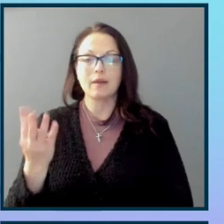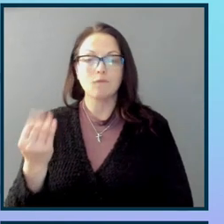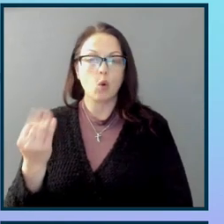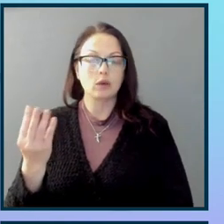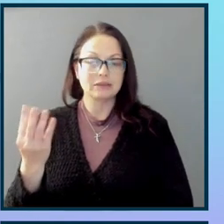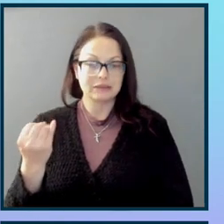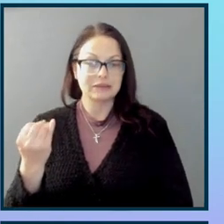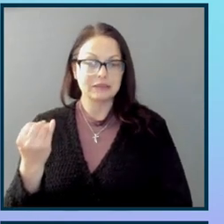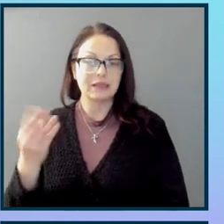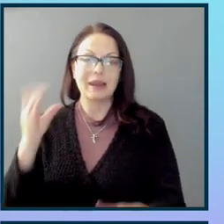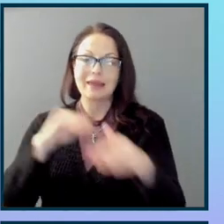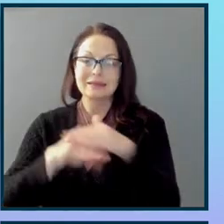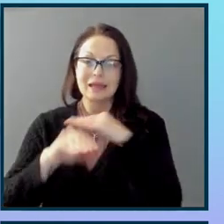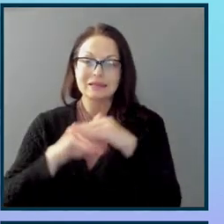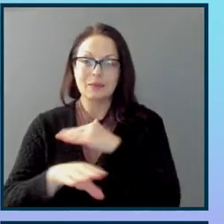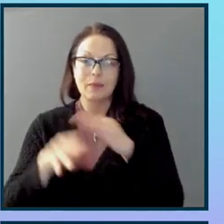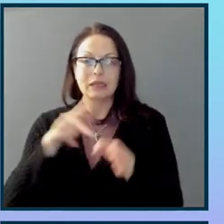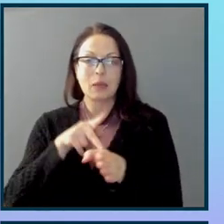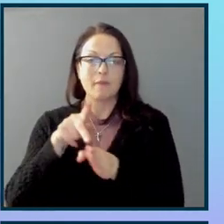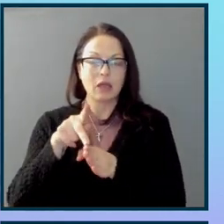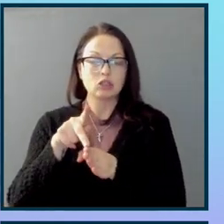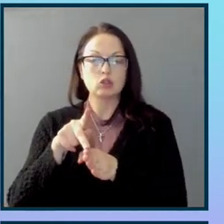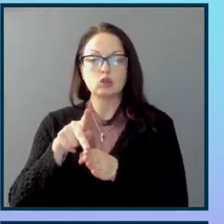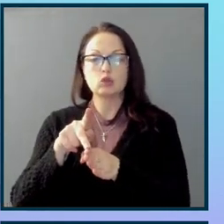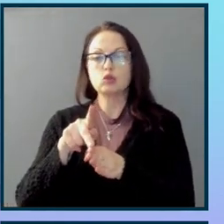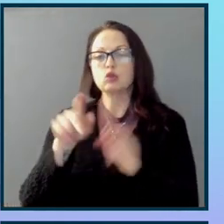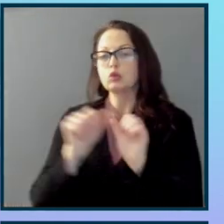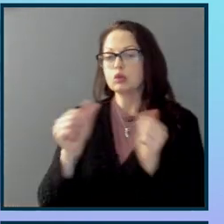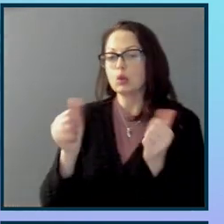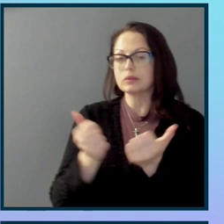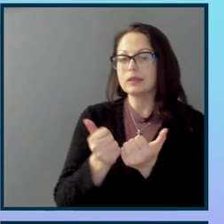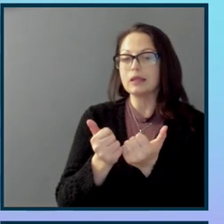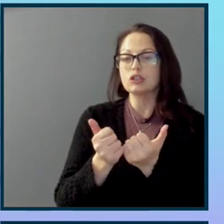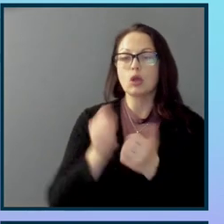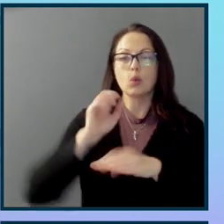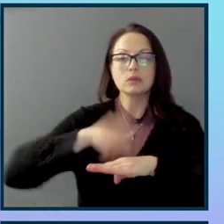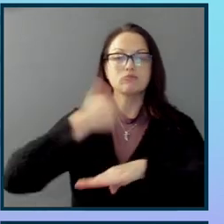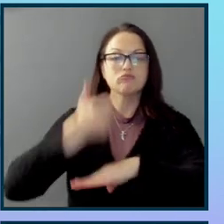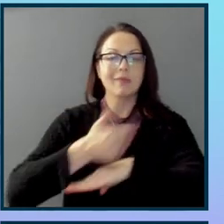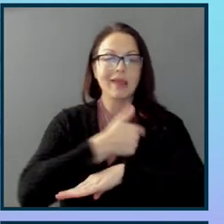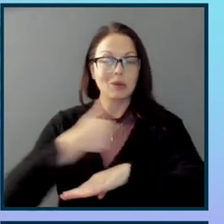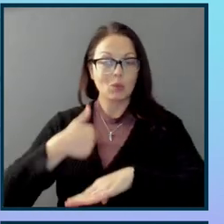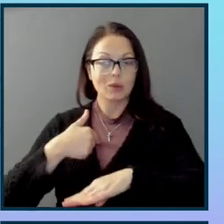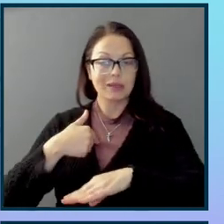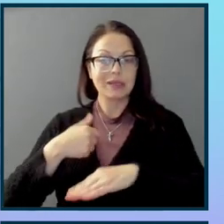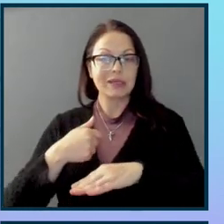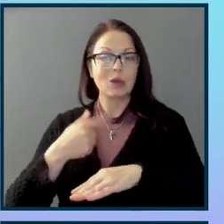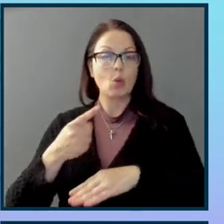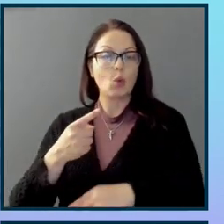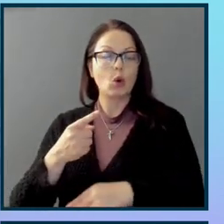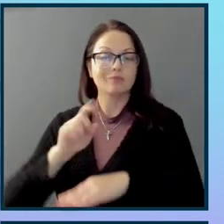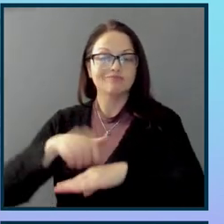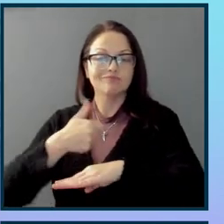of Accessibility Professionals was launched, and we were the founding member of that, which